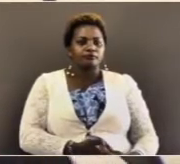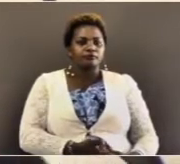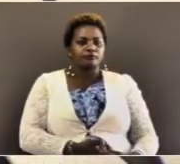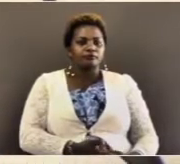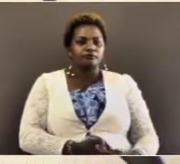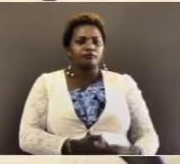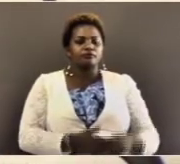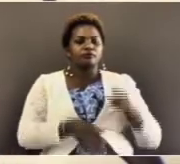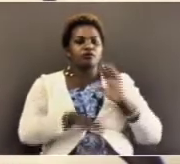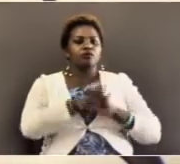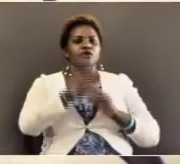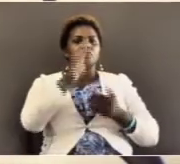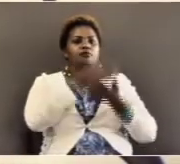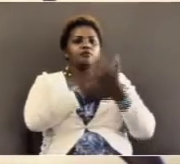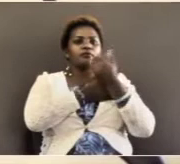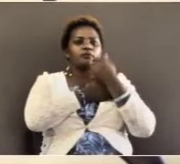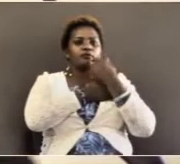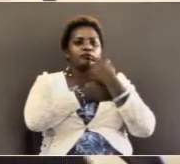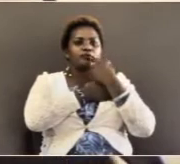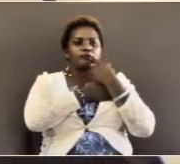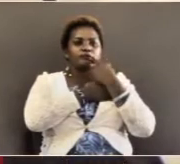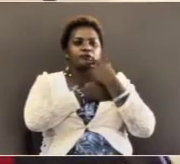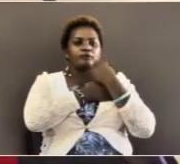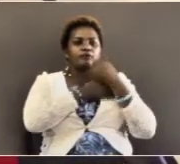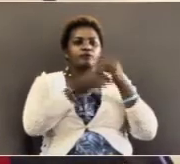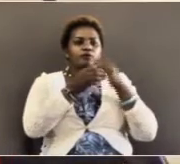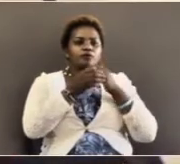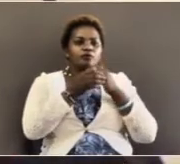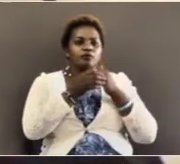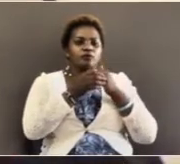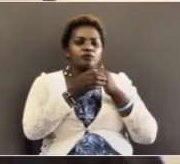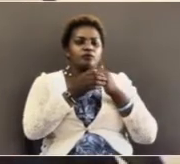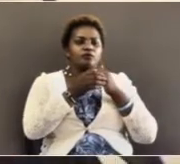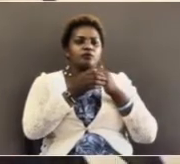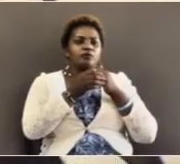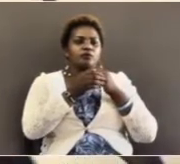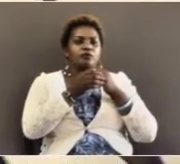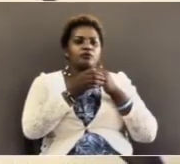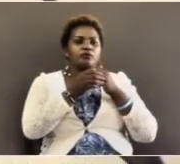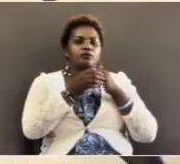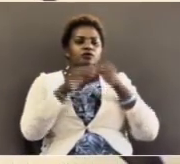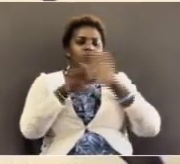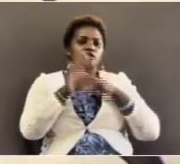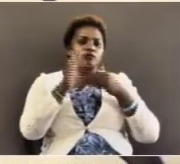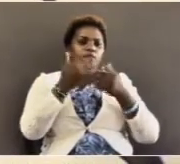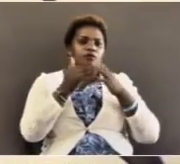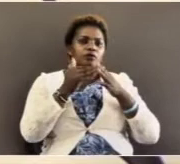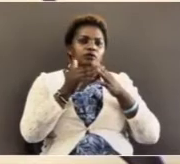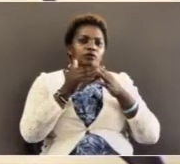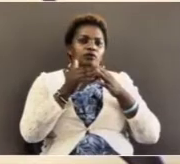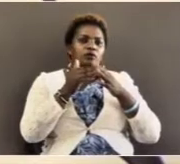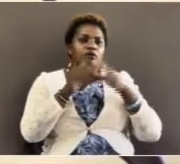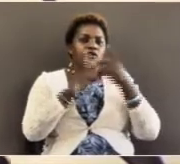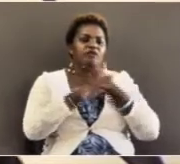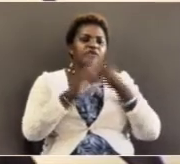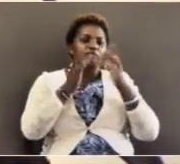Good morning, my listeners and viewers in different